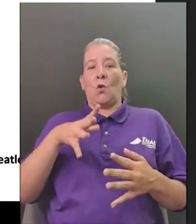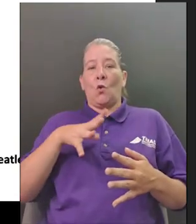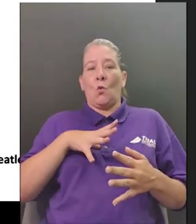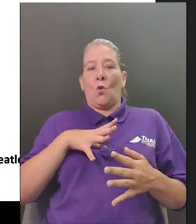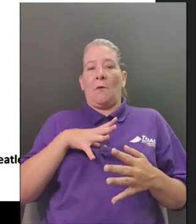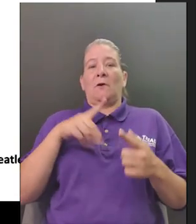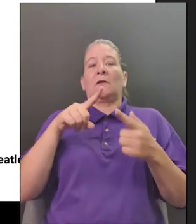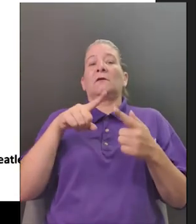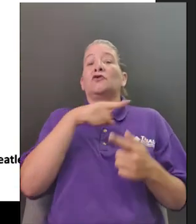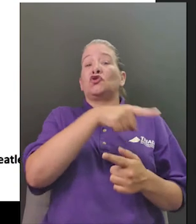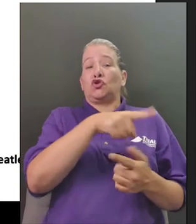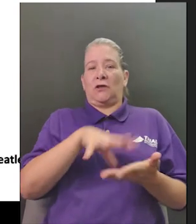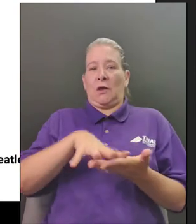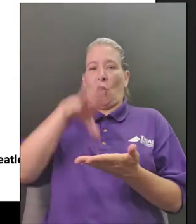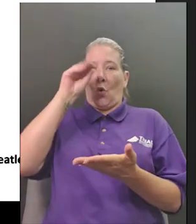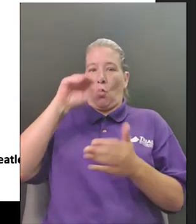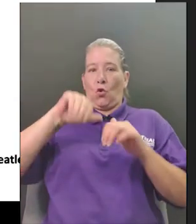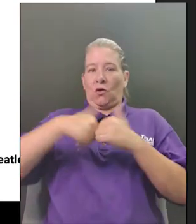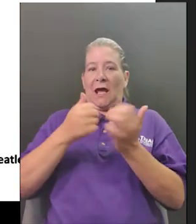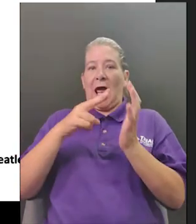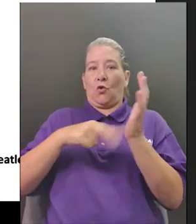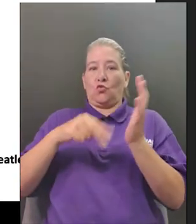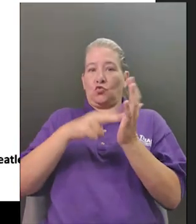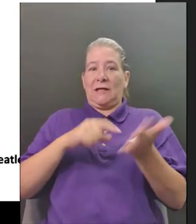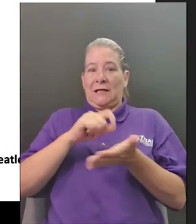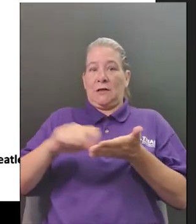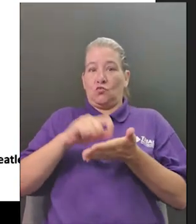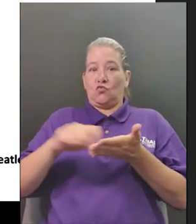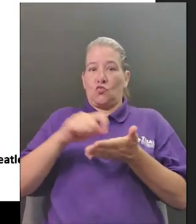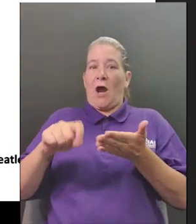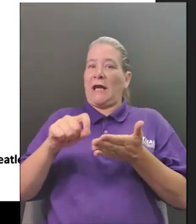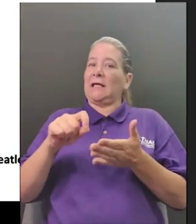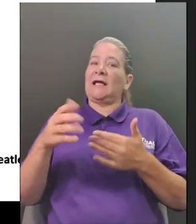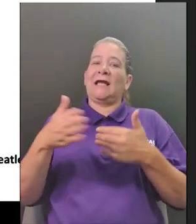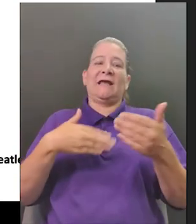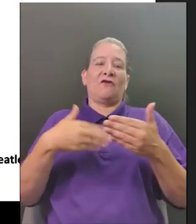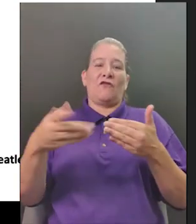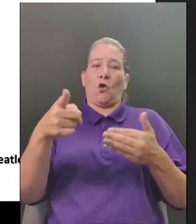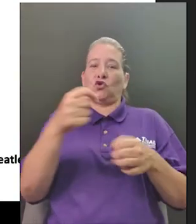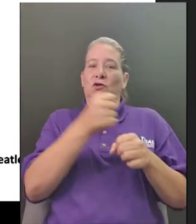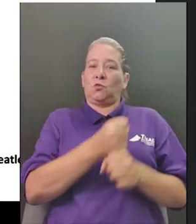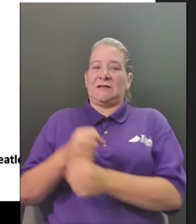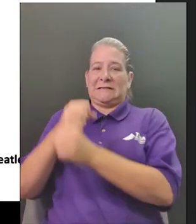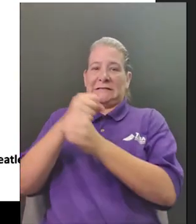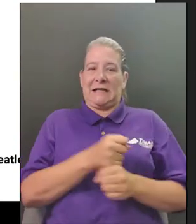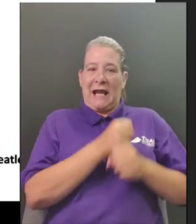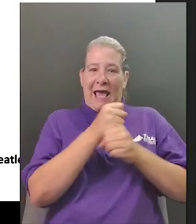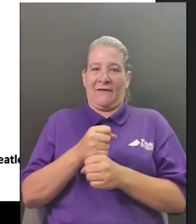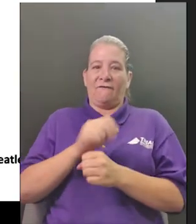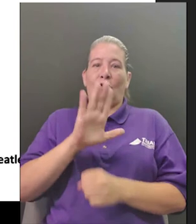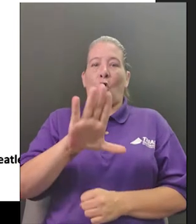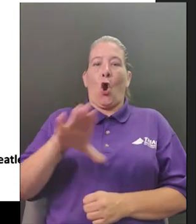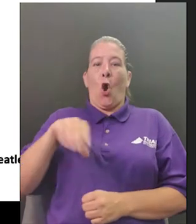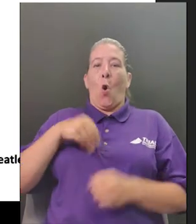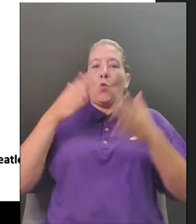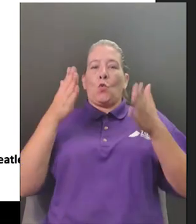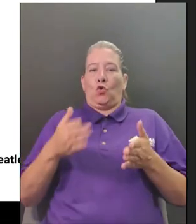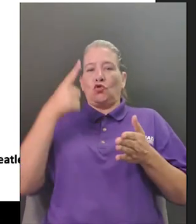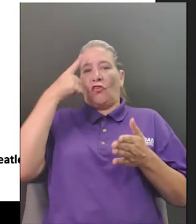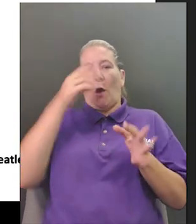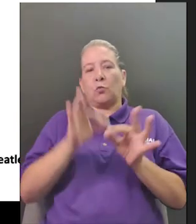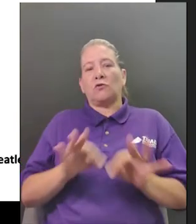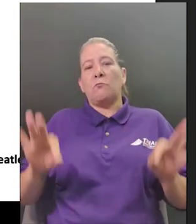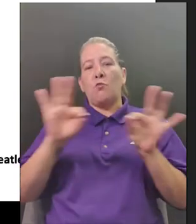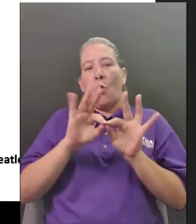she became one of the most inspiring poets of the time of the revolutionary war